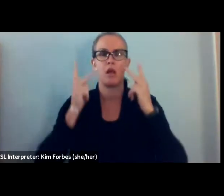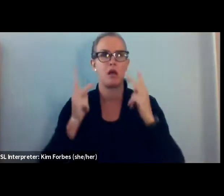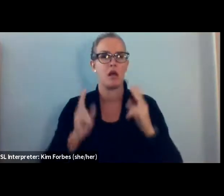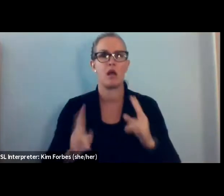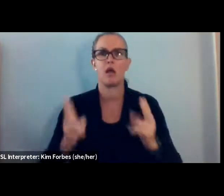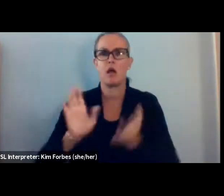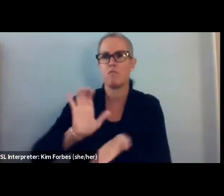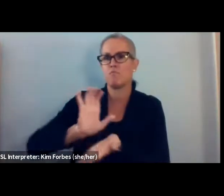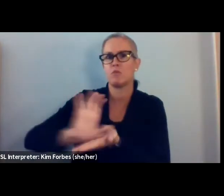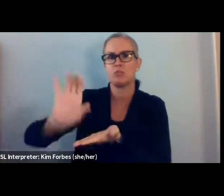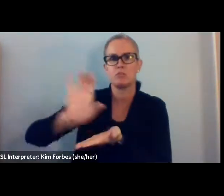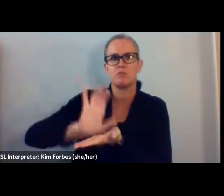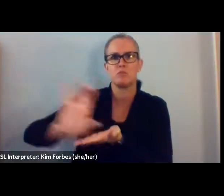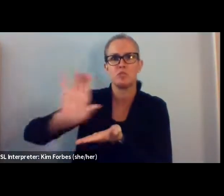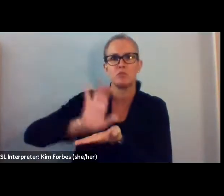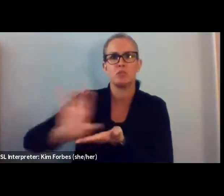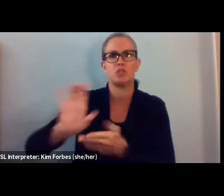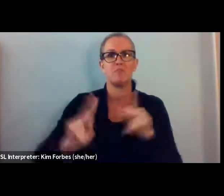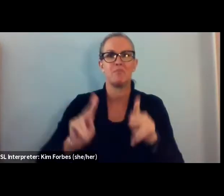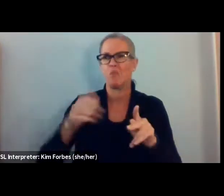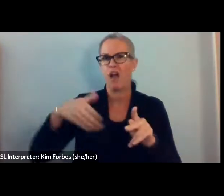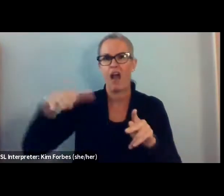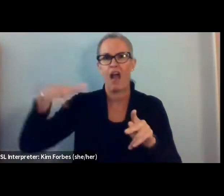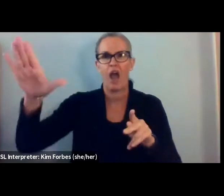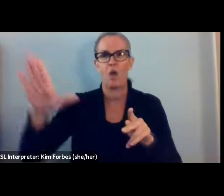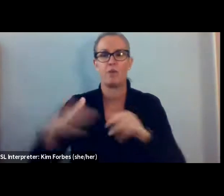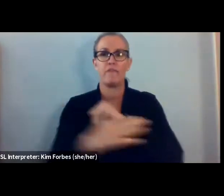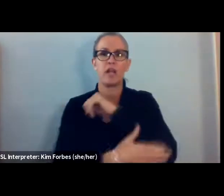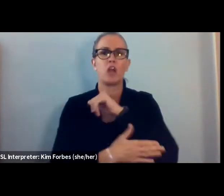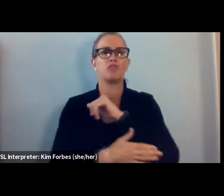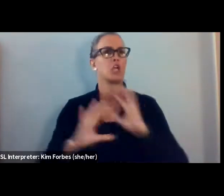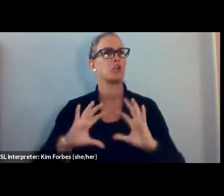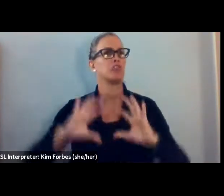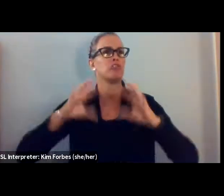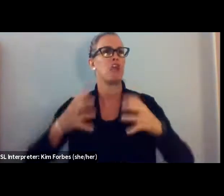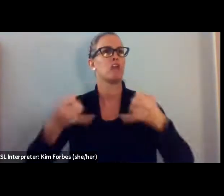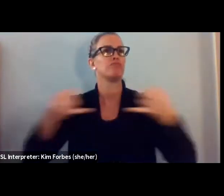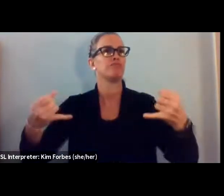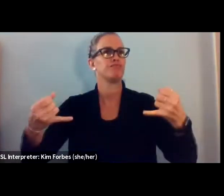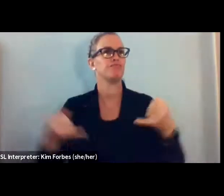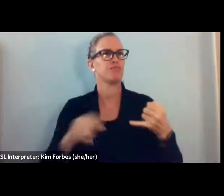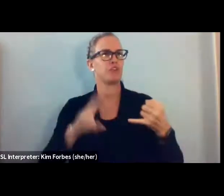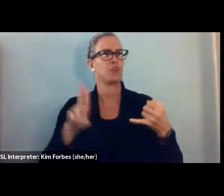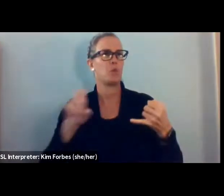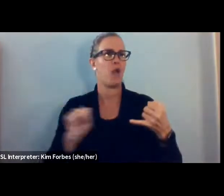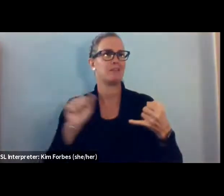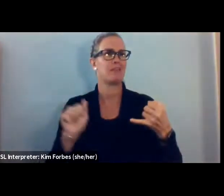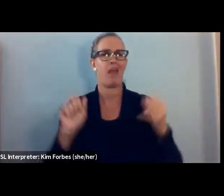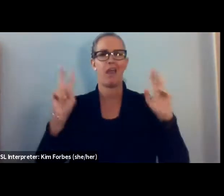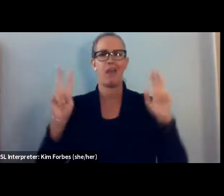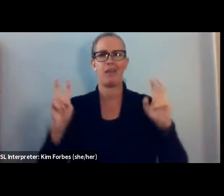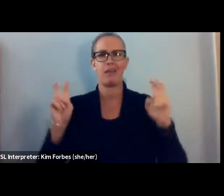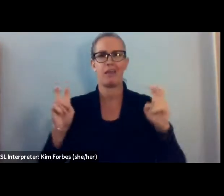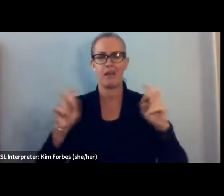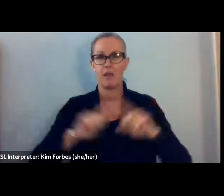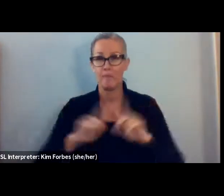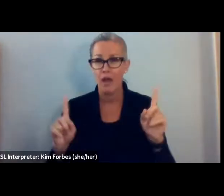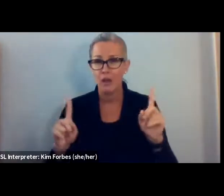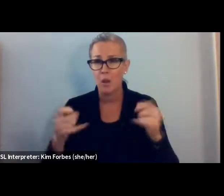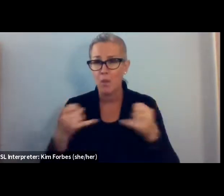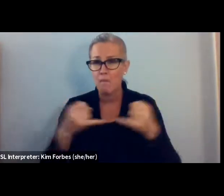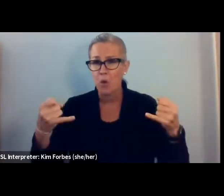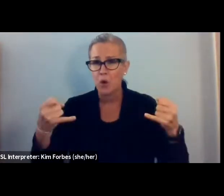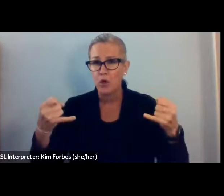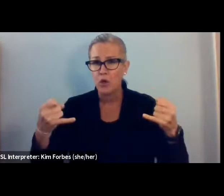of the country and create this kind of fortress USA, the US's borders in terms of spheres of influence go